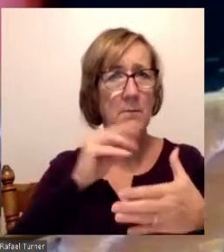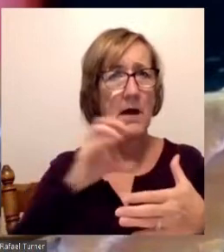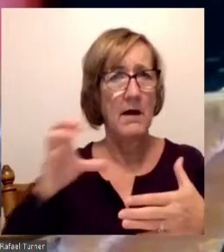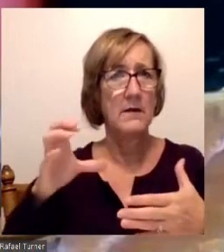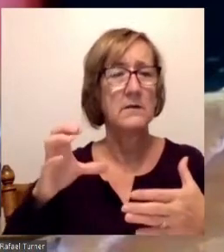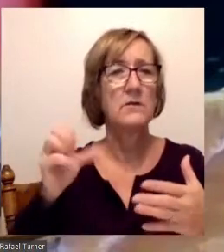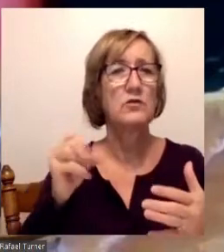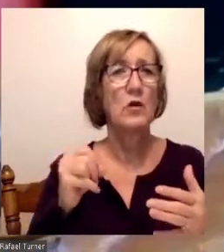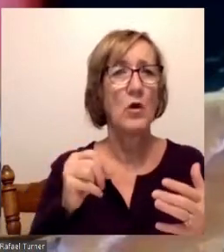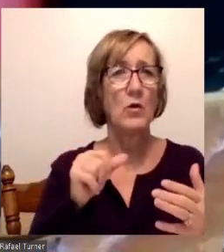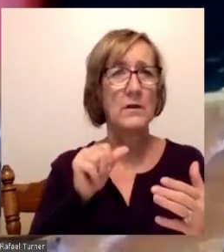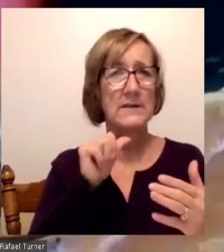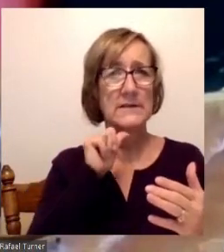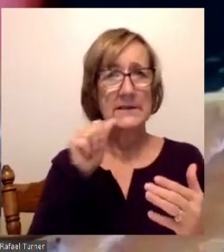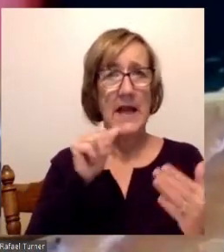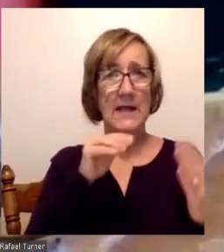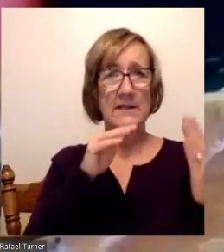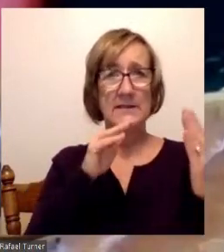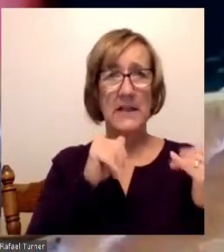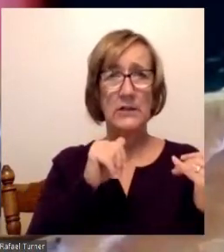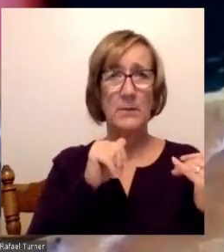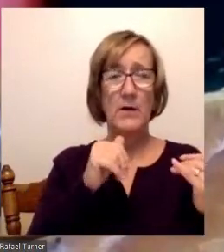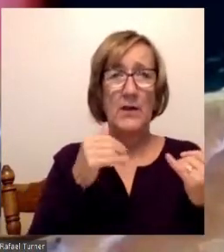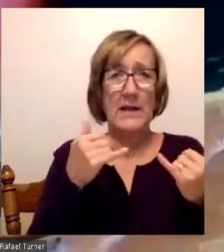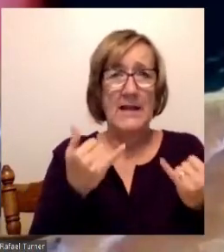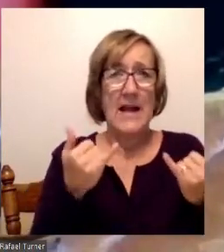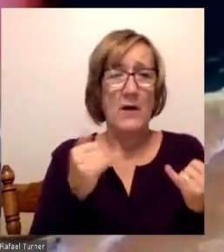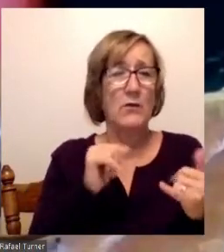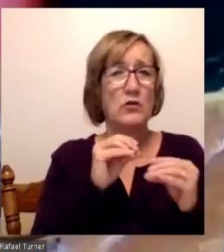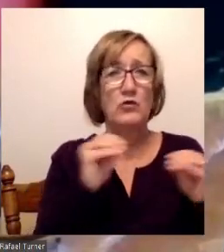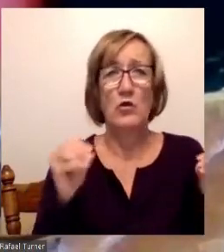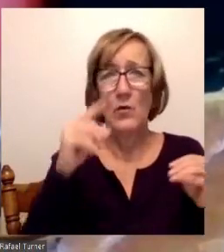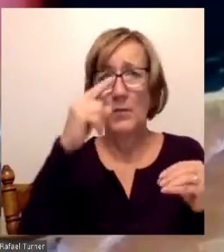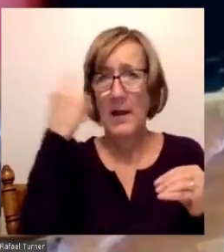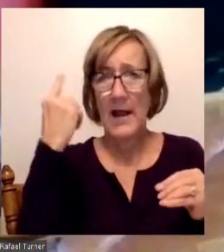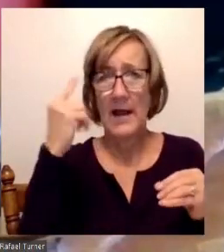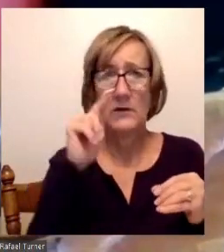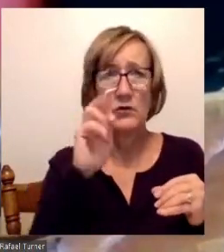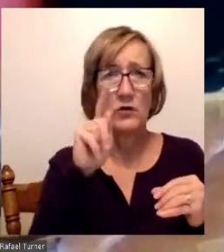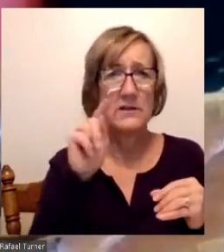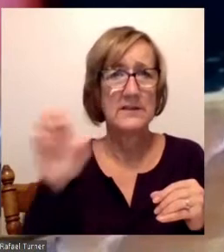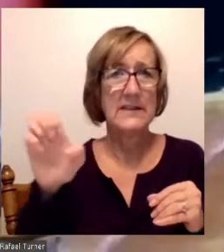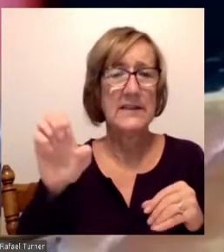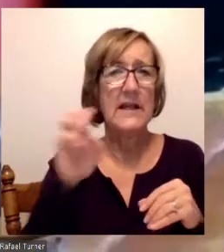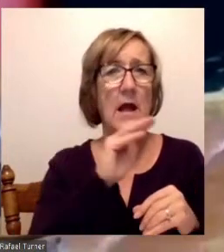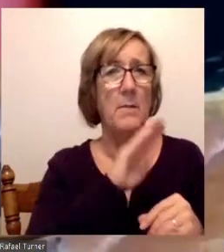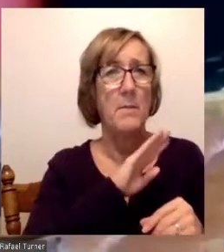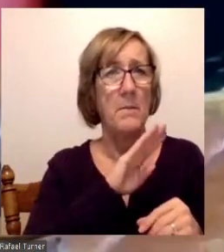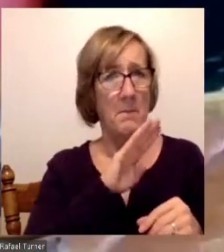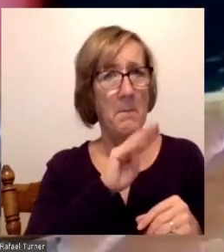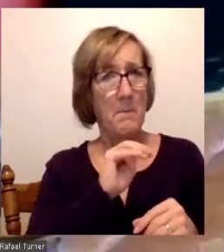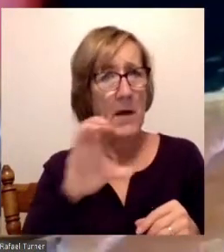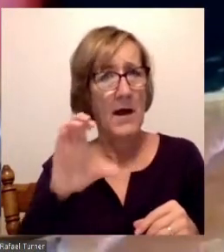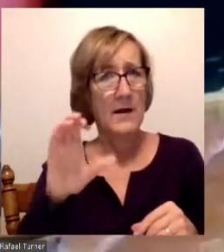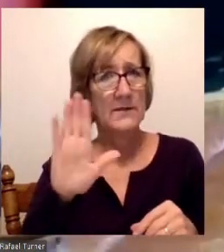believe it's unacceptable that currently there's not a single black trustee on Mott's board in 2020. So I'm again running to